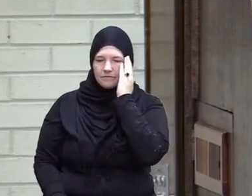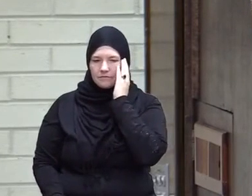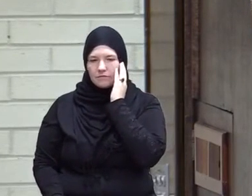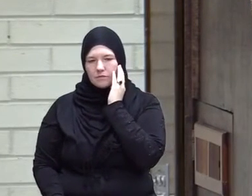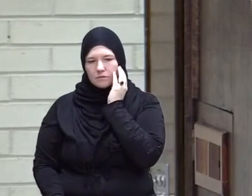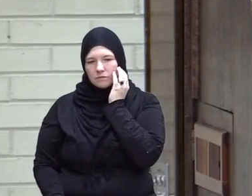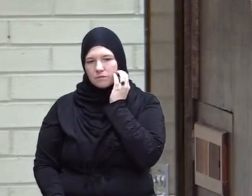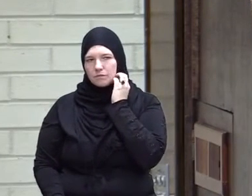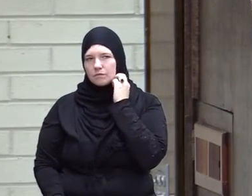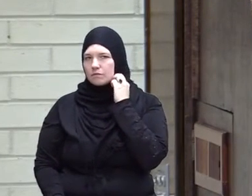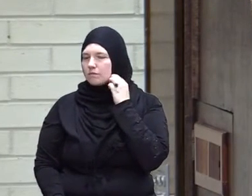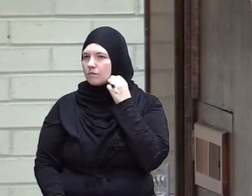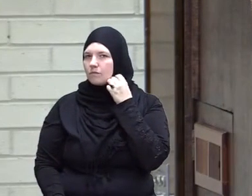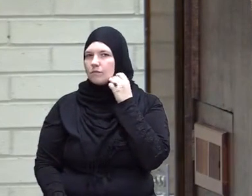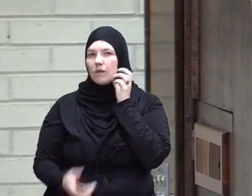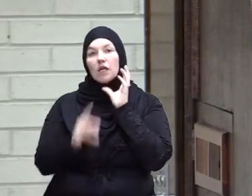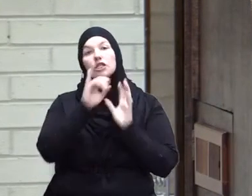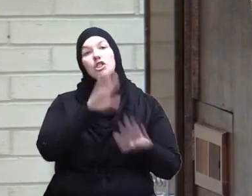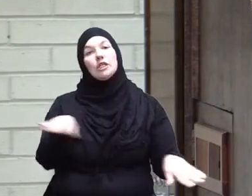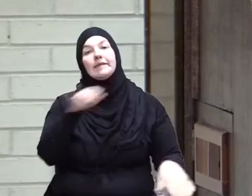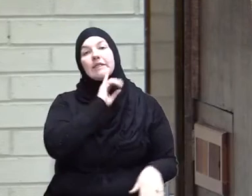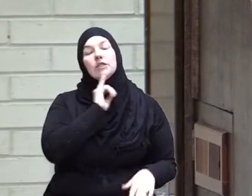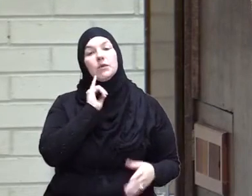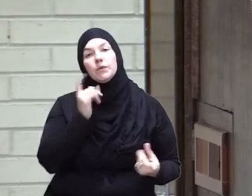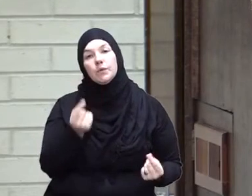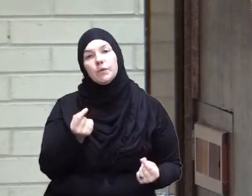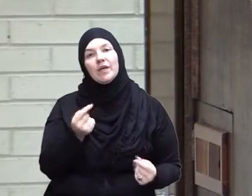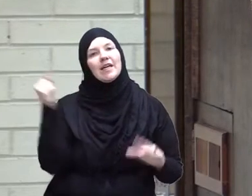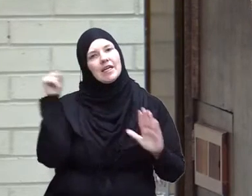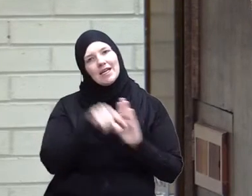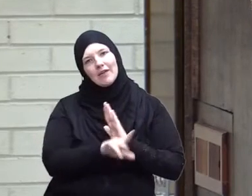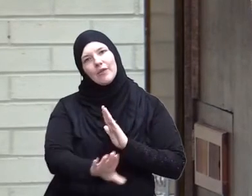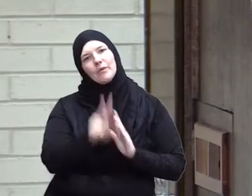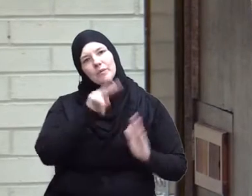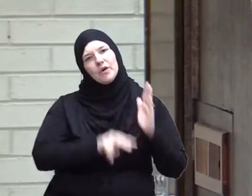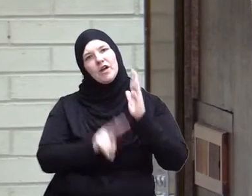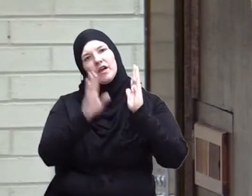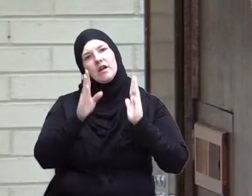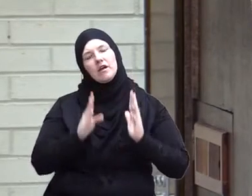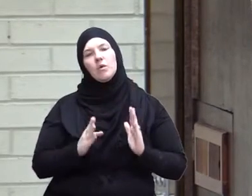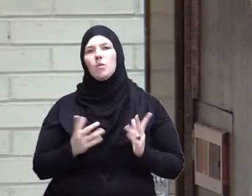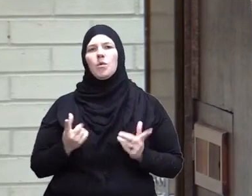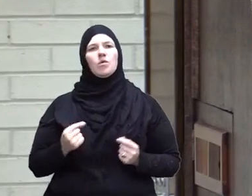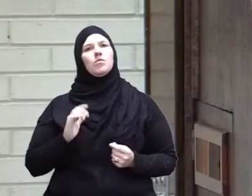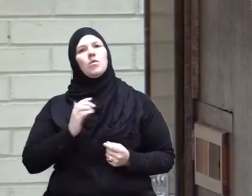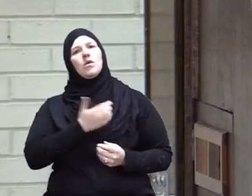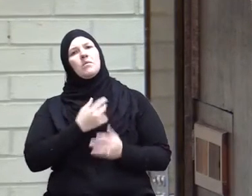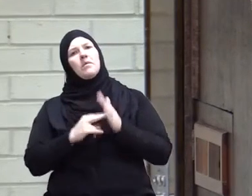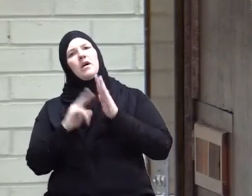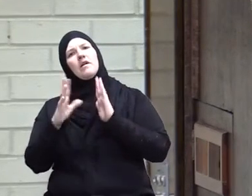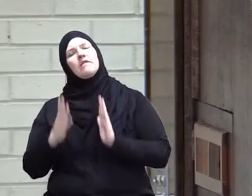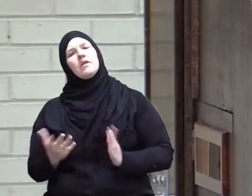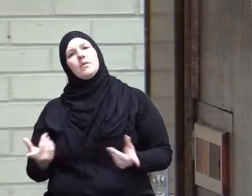they killed their prophets right what do we do to our prophets